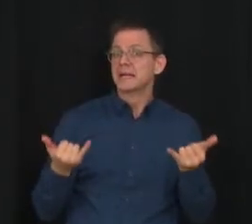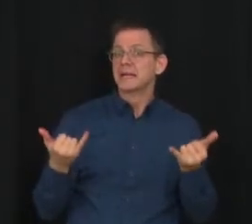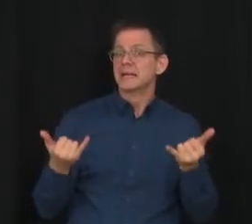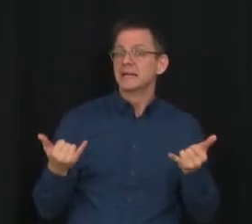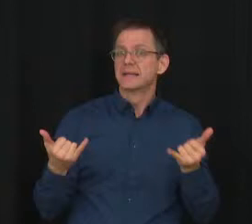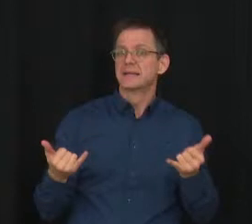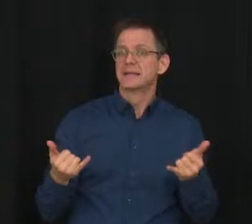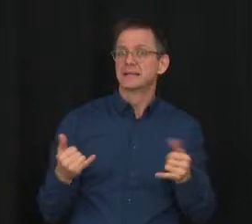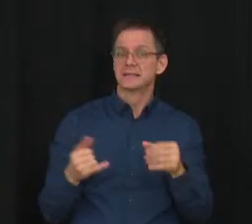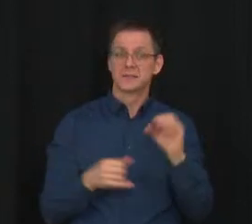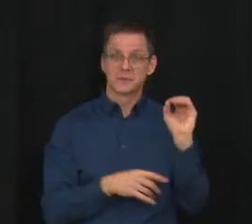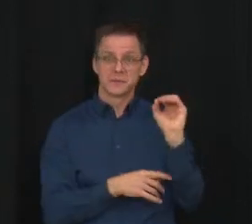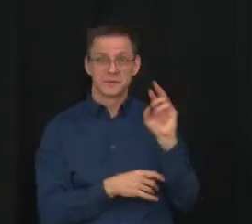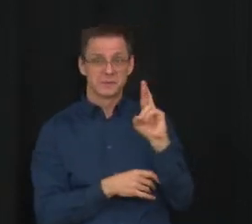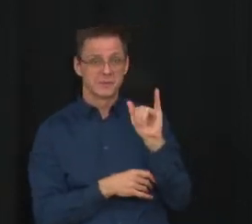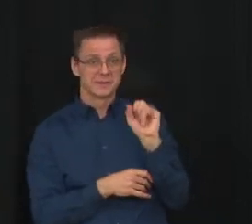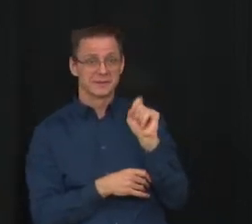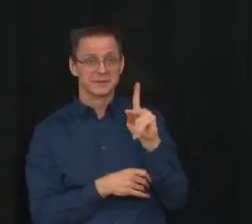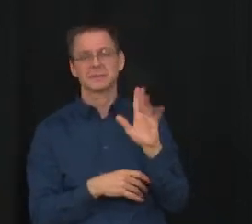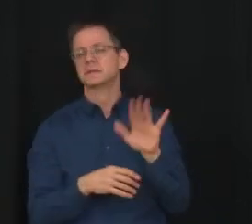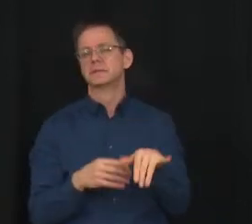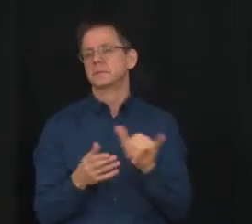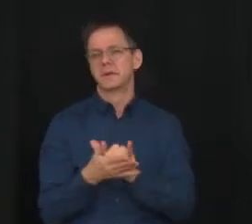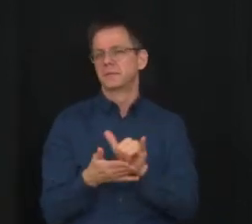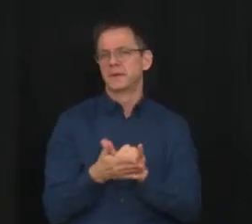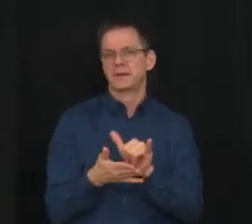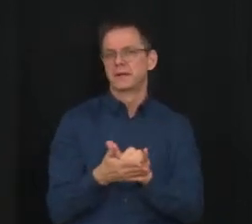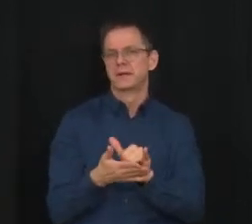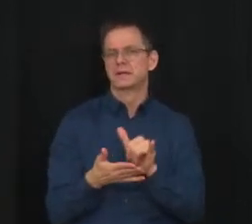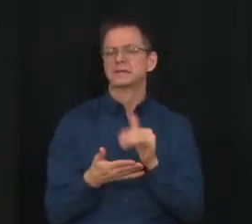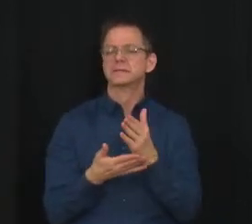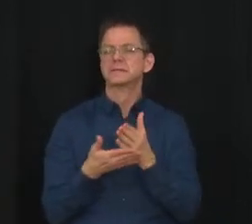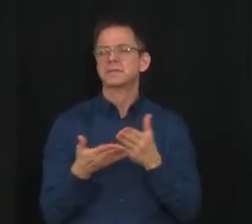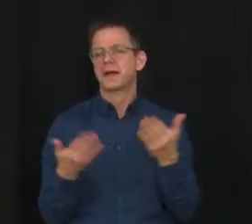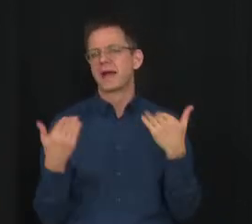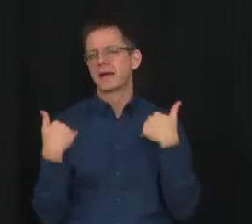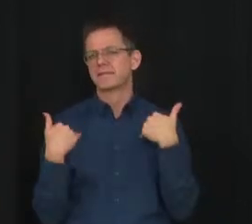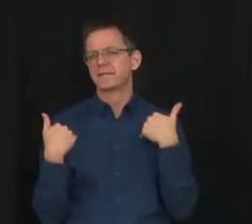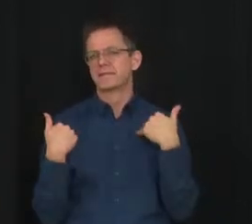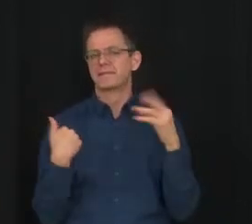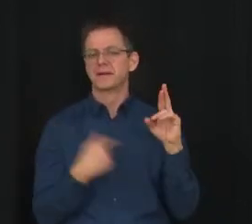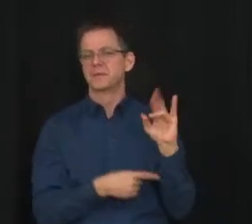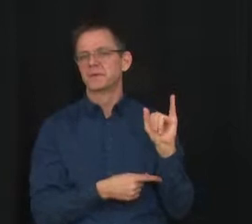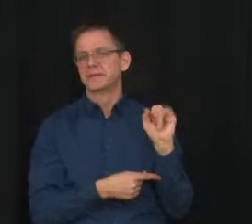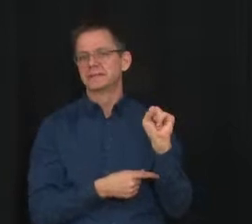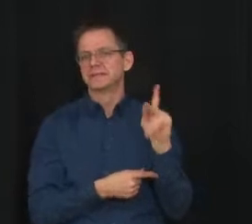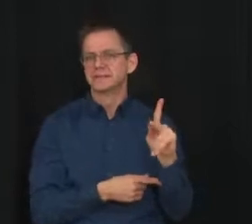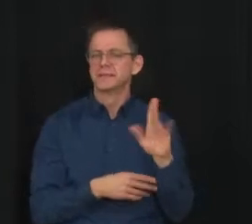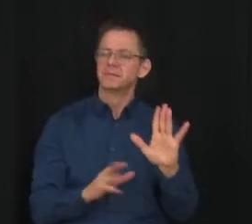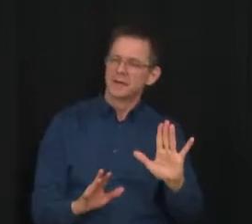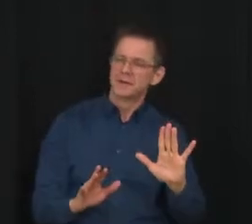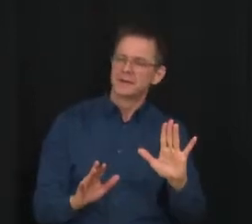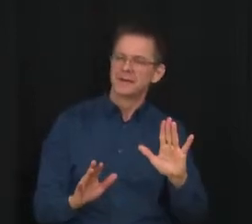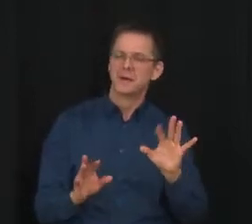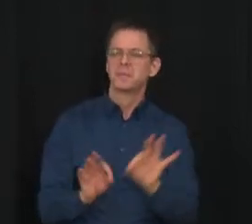seeing a particular surge. And knowing that kids have had the burden of being online learning